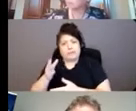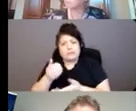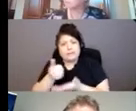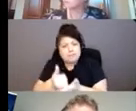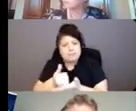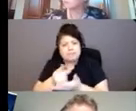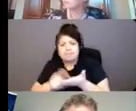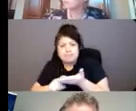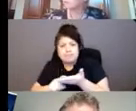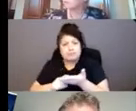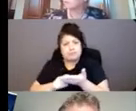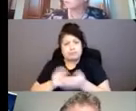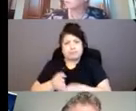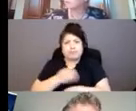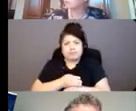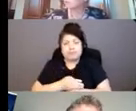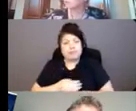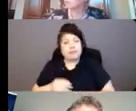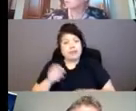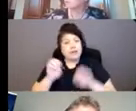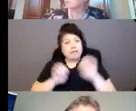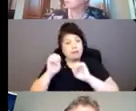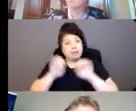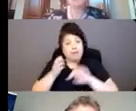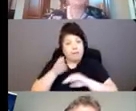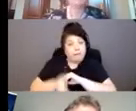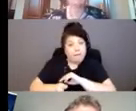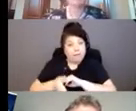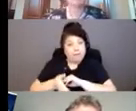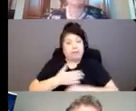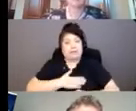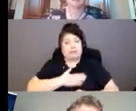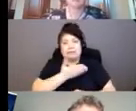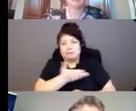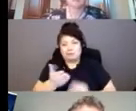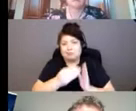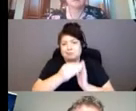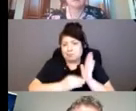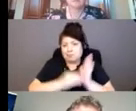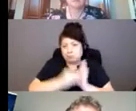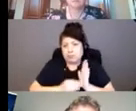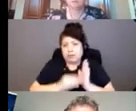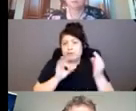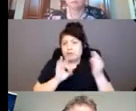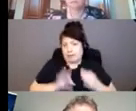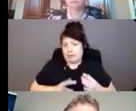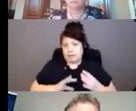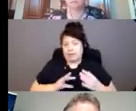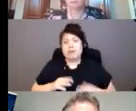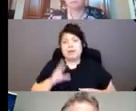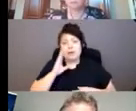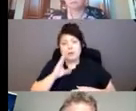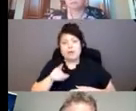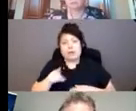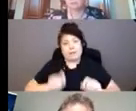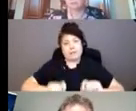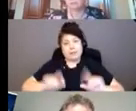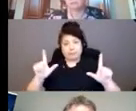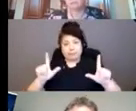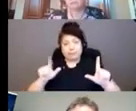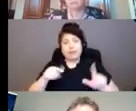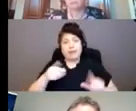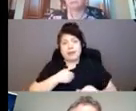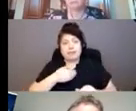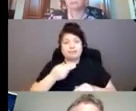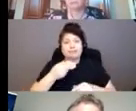short evaluation after the session that we will be asking you to complete. It will come up as a pop-up and it's pretty short, less